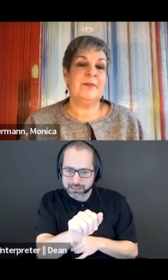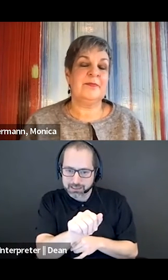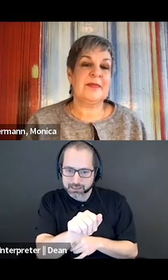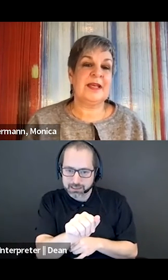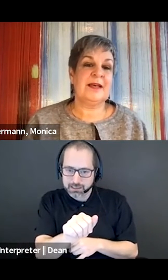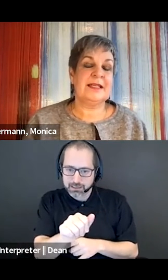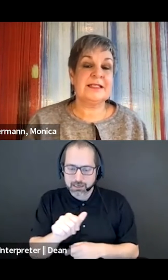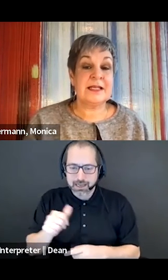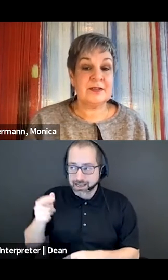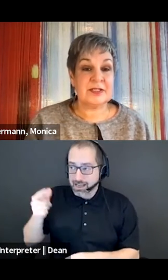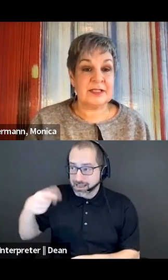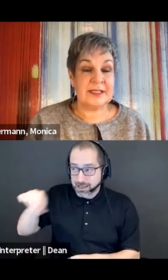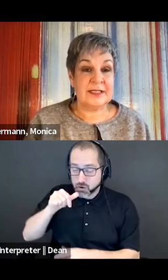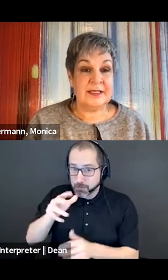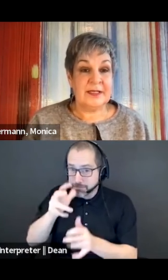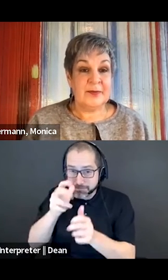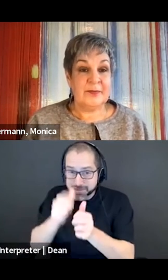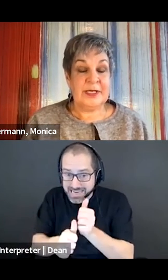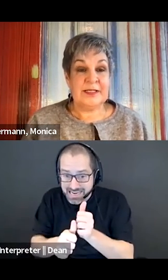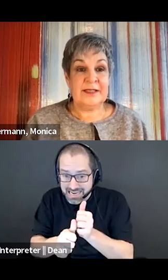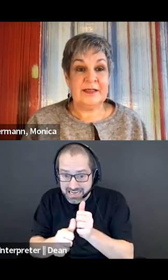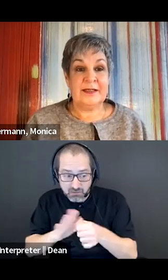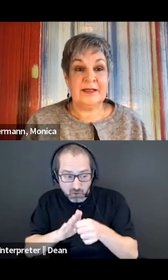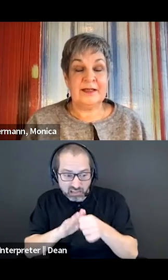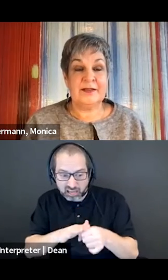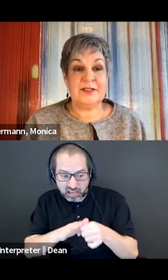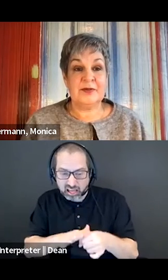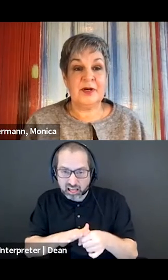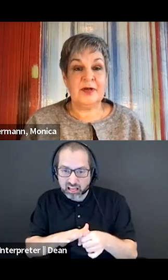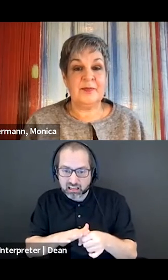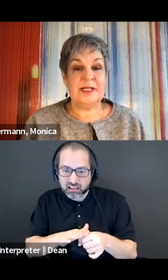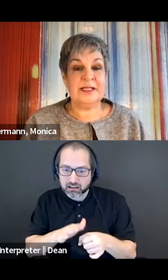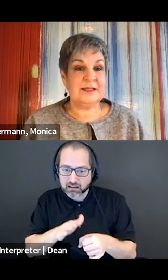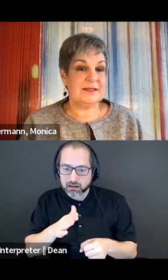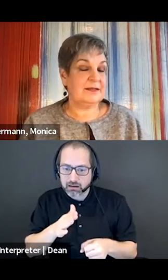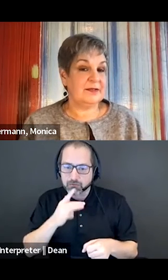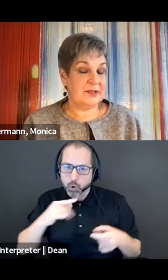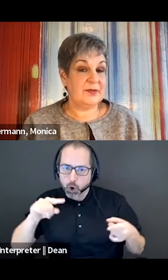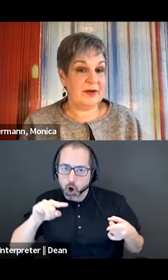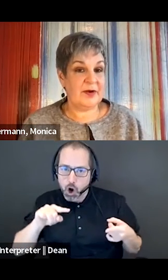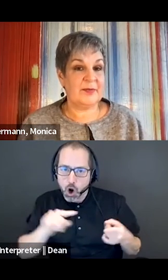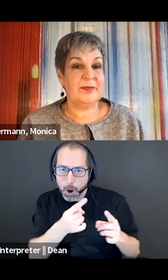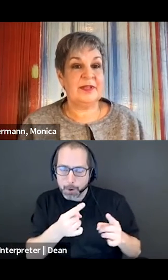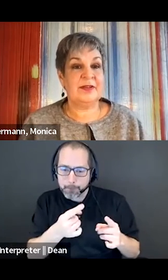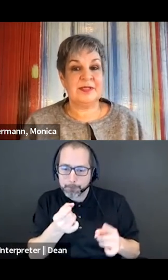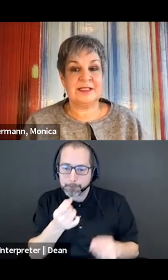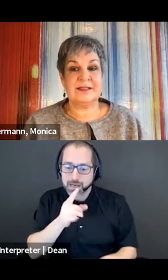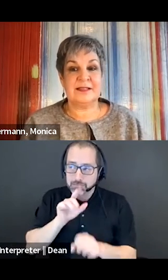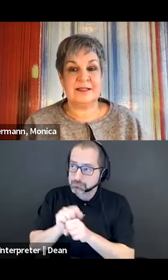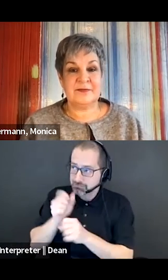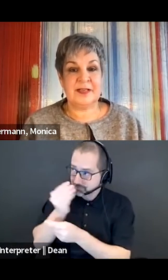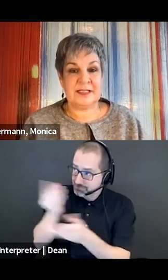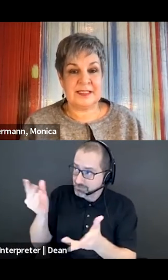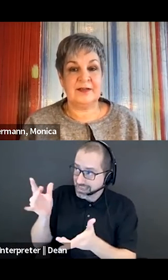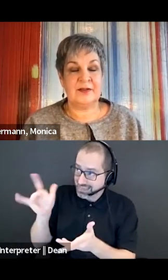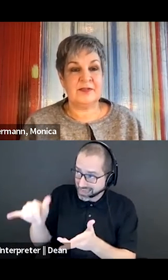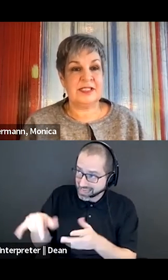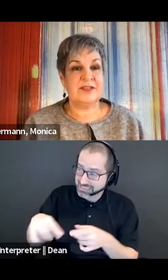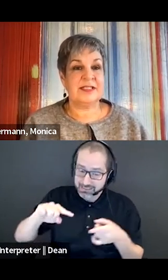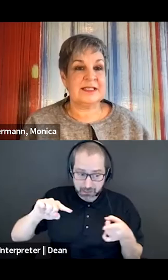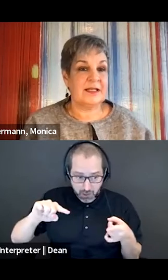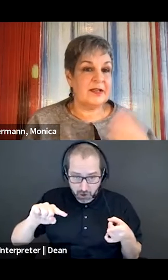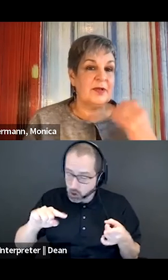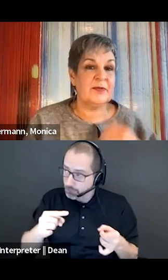intentionally, but to do harm, but it is doing harm, you know, it's affecting